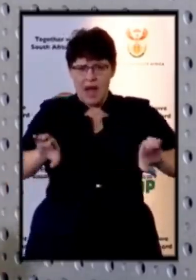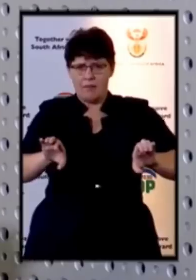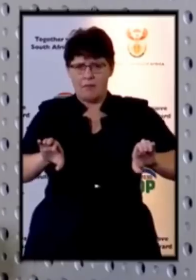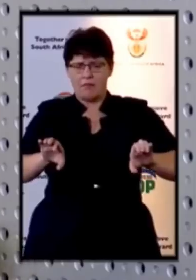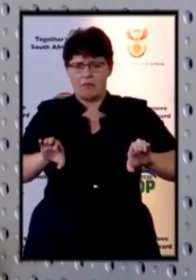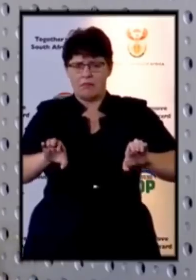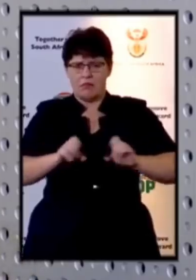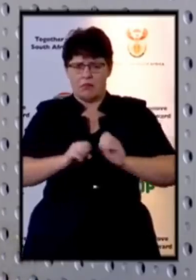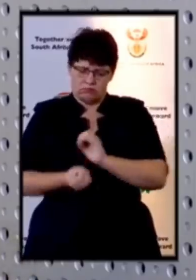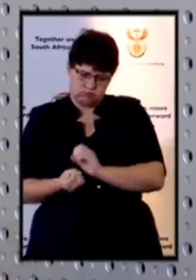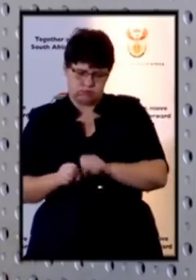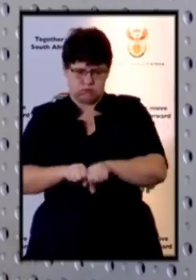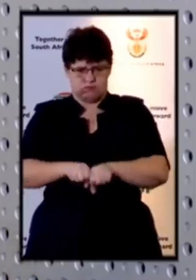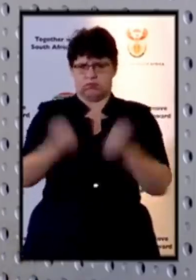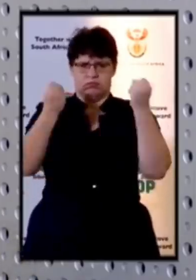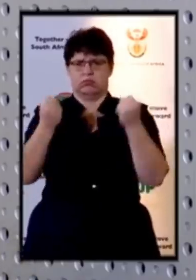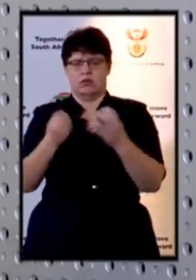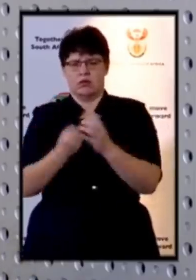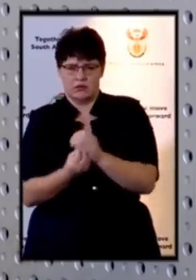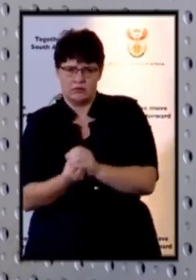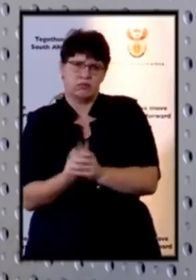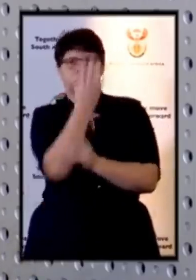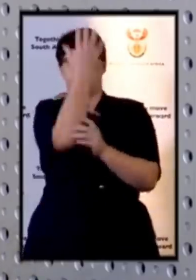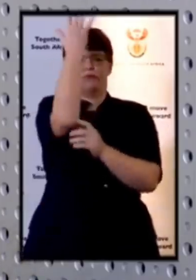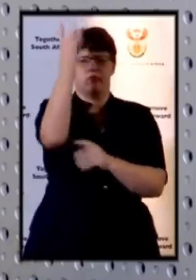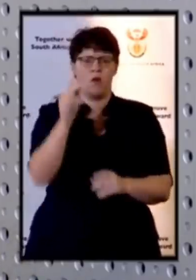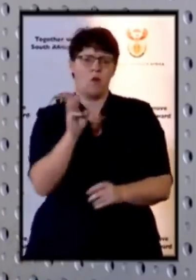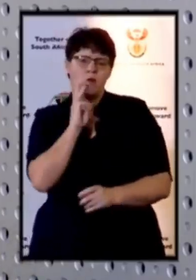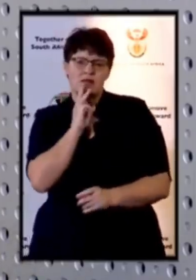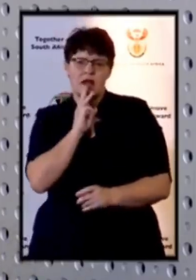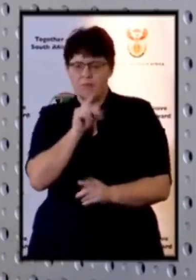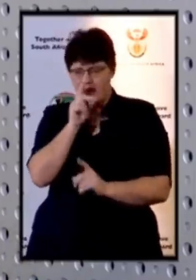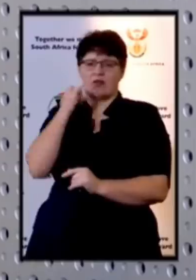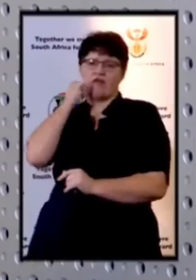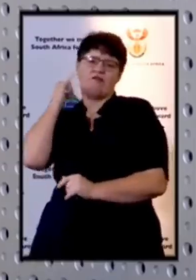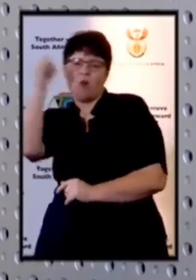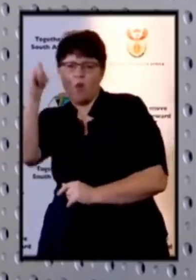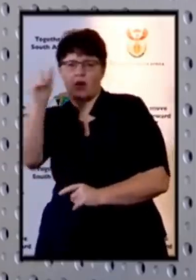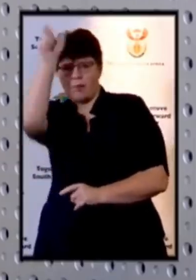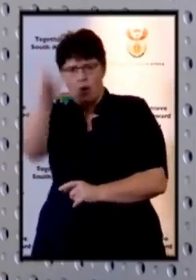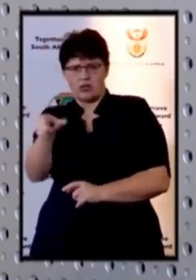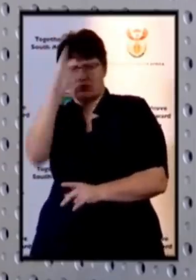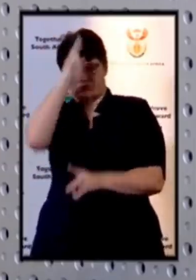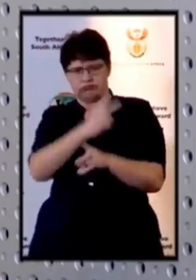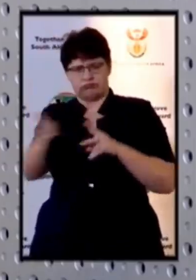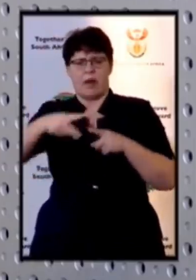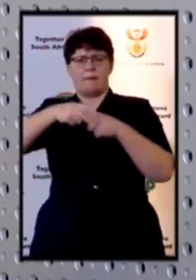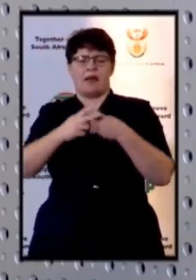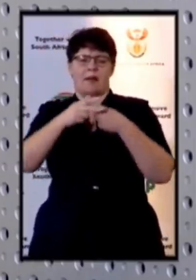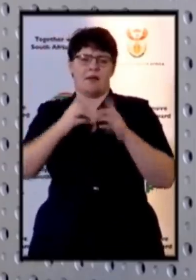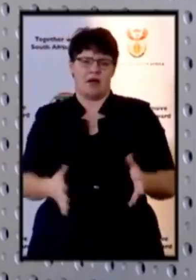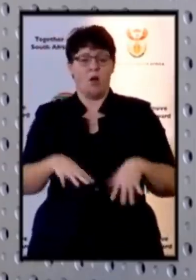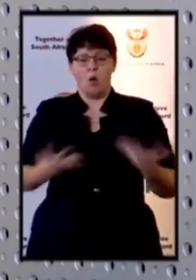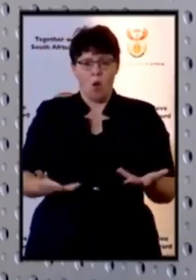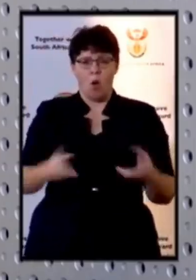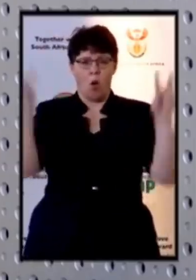electricity you should be able to call a plumber professional plumber or an electrician to come